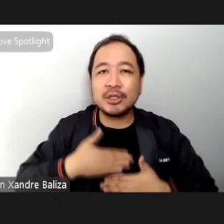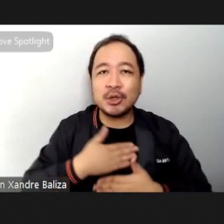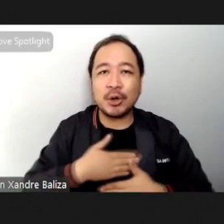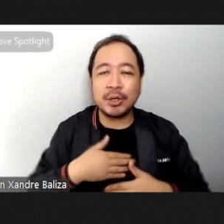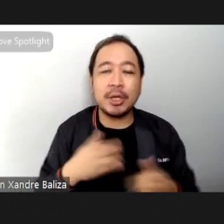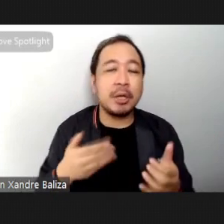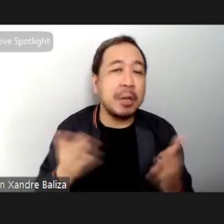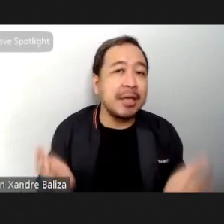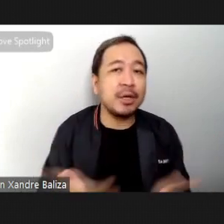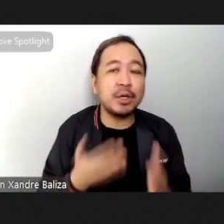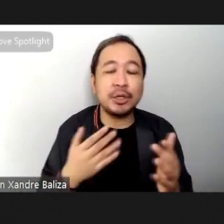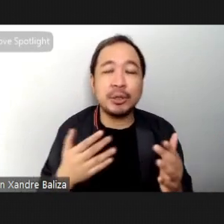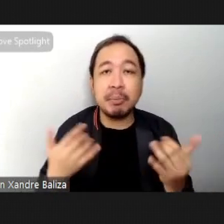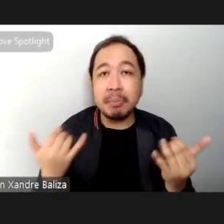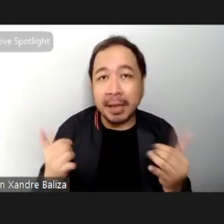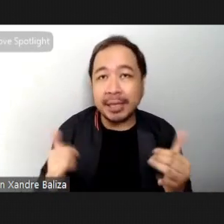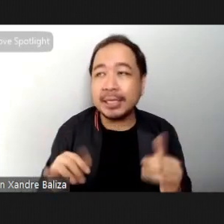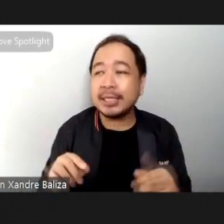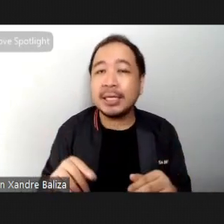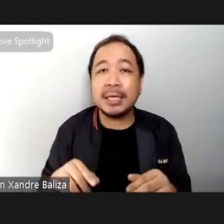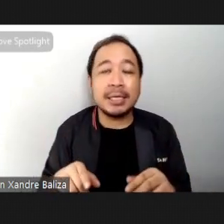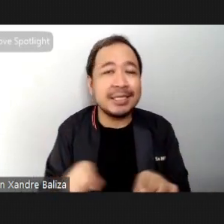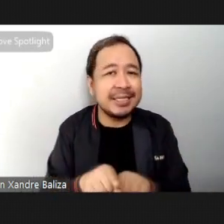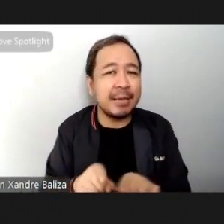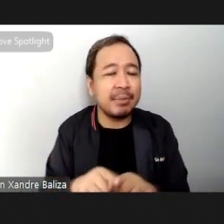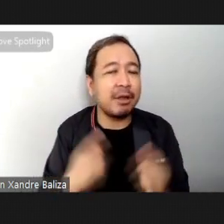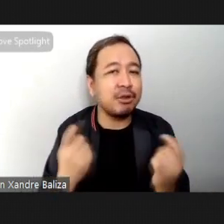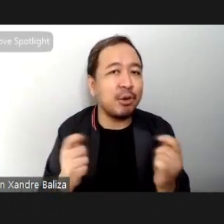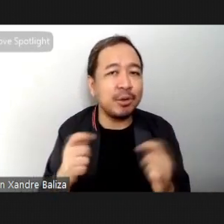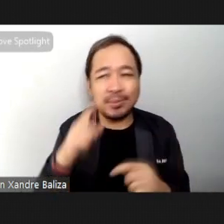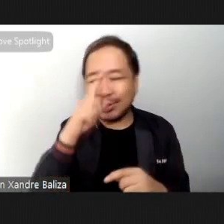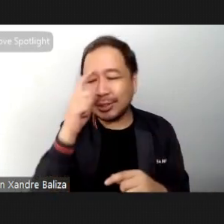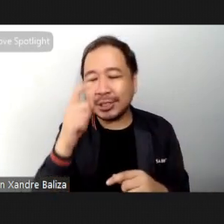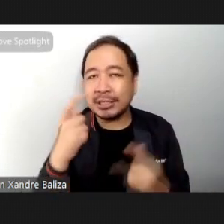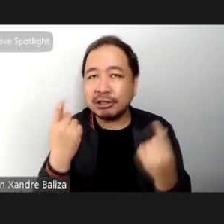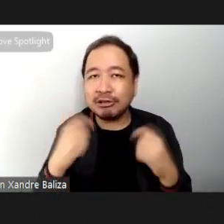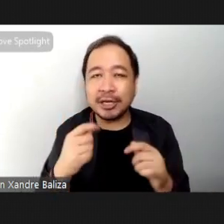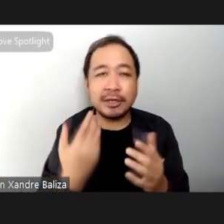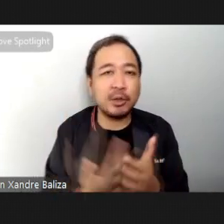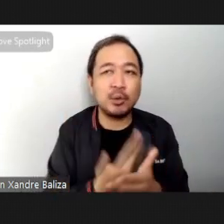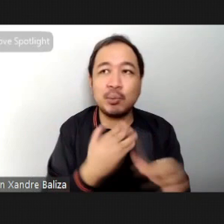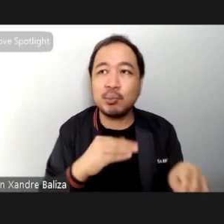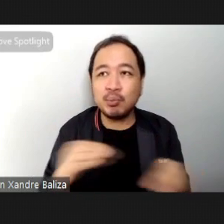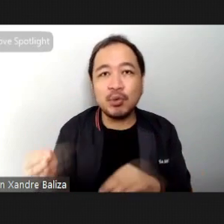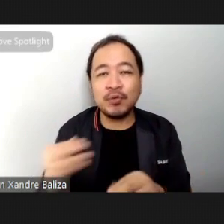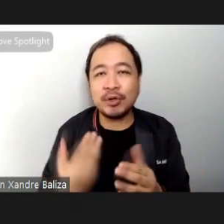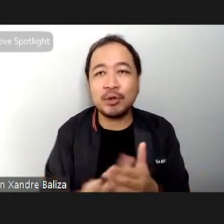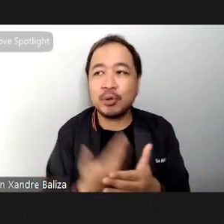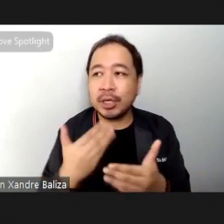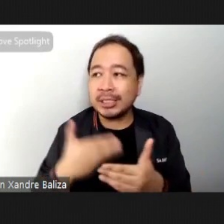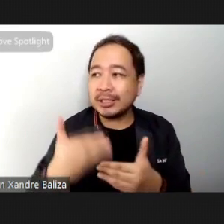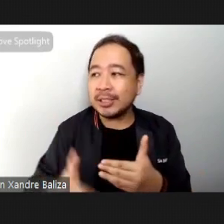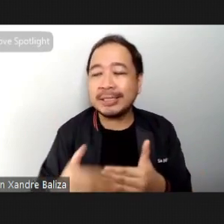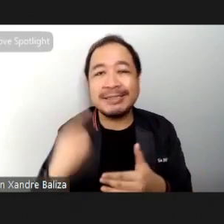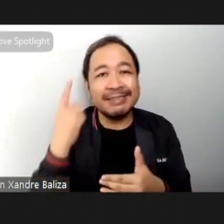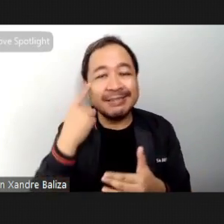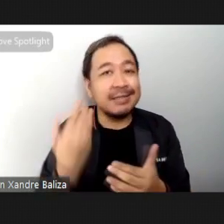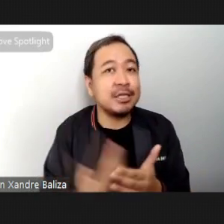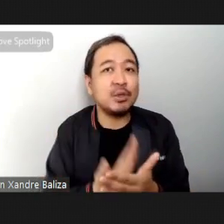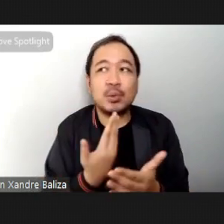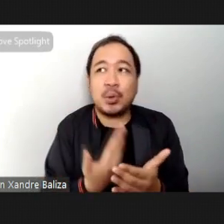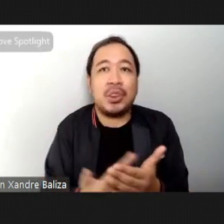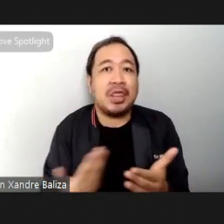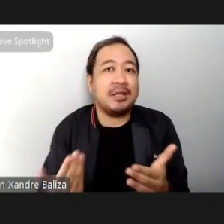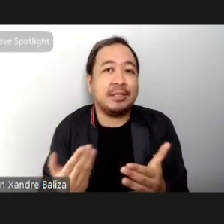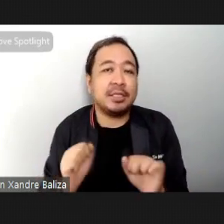and exploration just like a toy because you can try out new moves and sequences you think of things you can do with it and